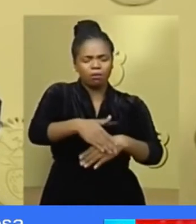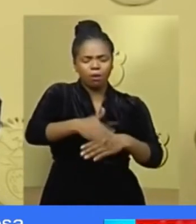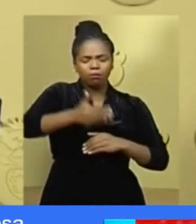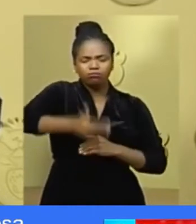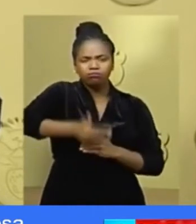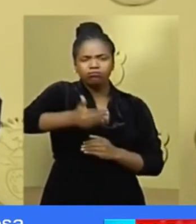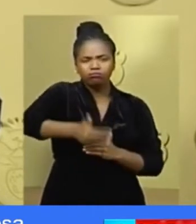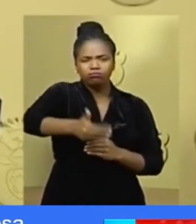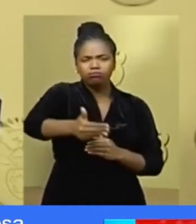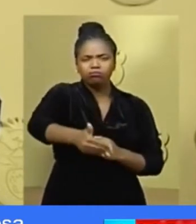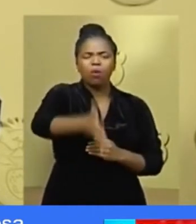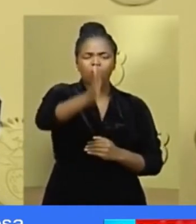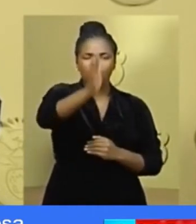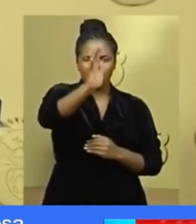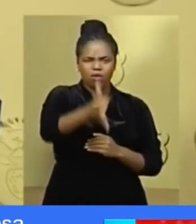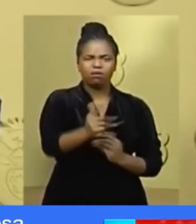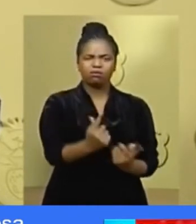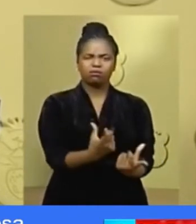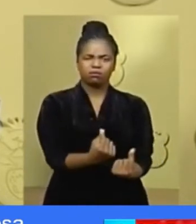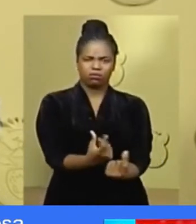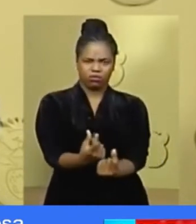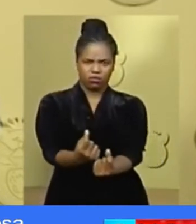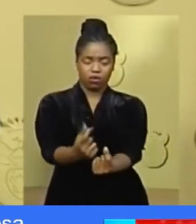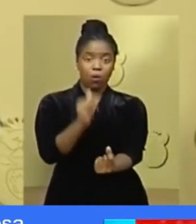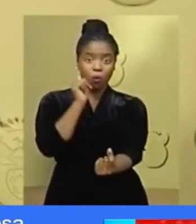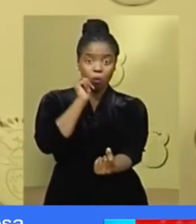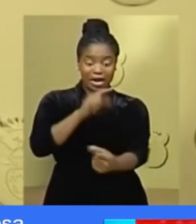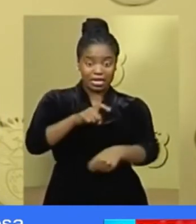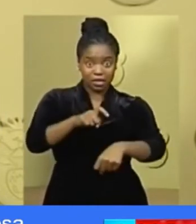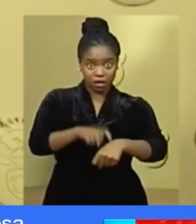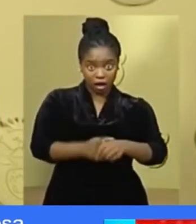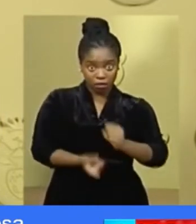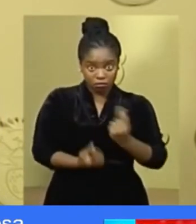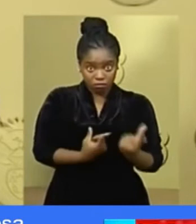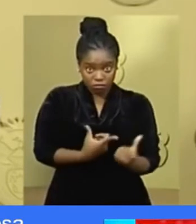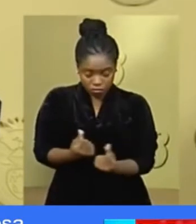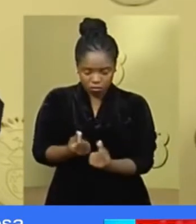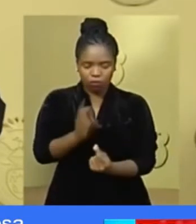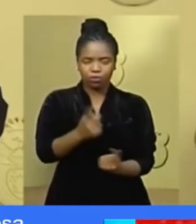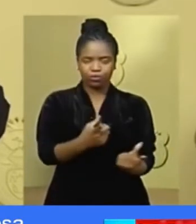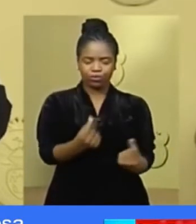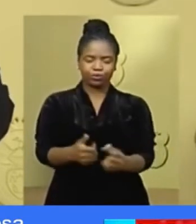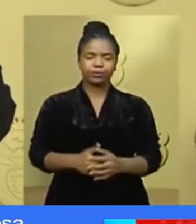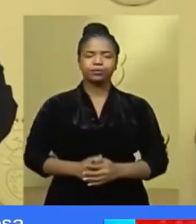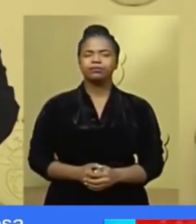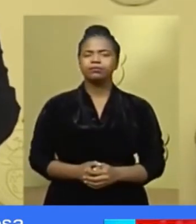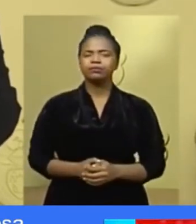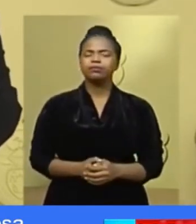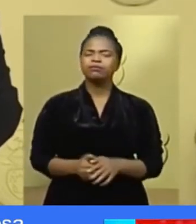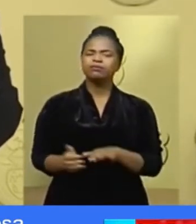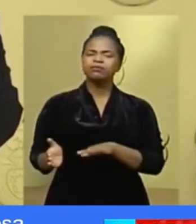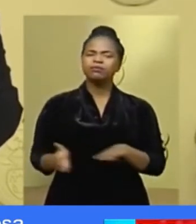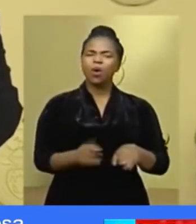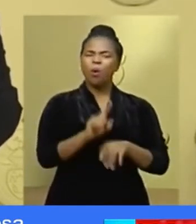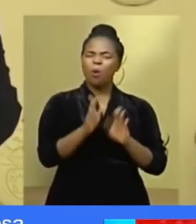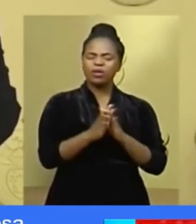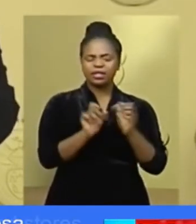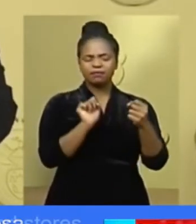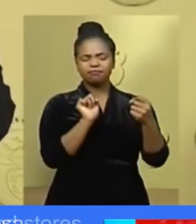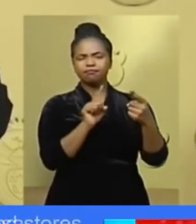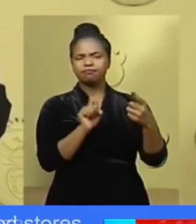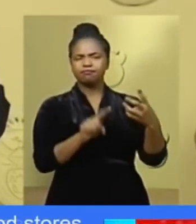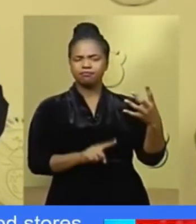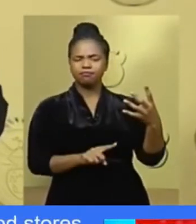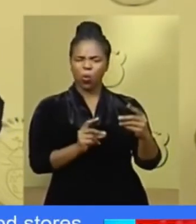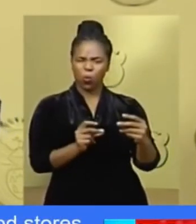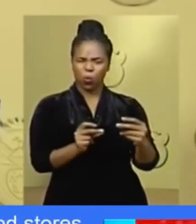consideration and will be deployed as needed. These interventions are quick and